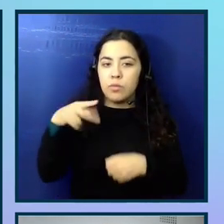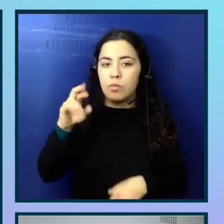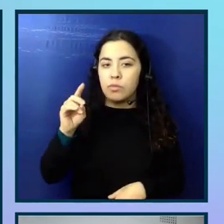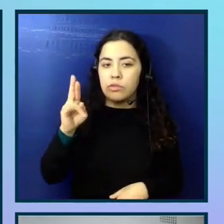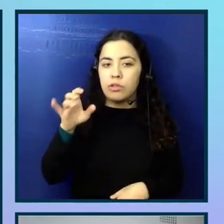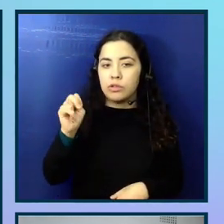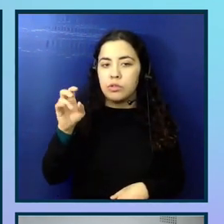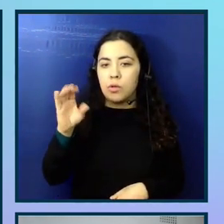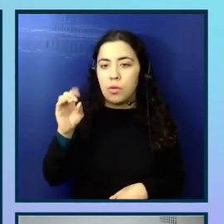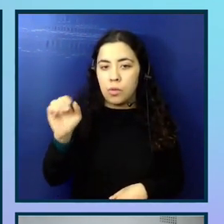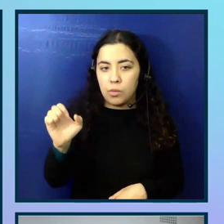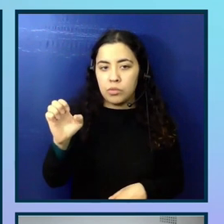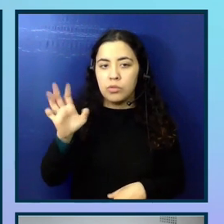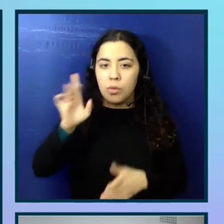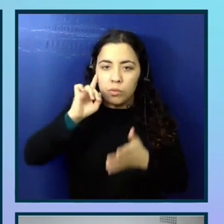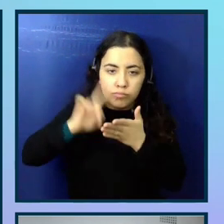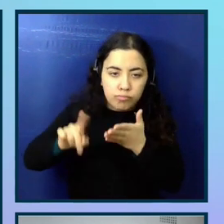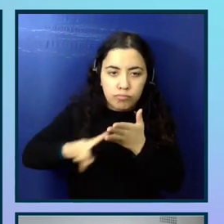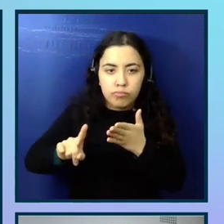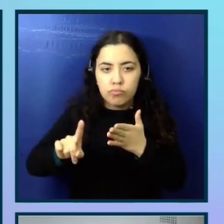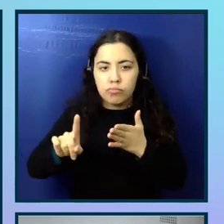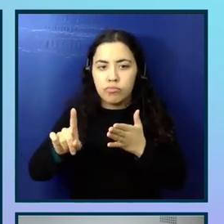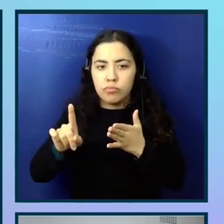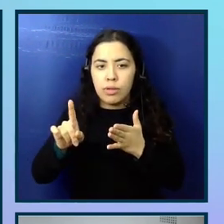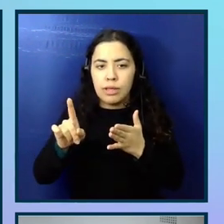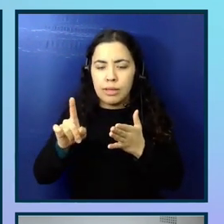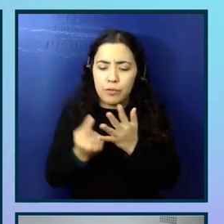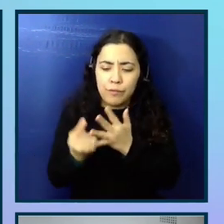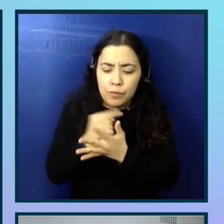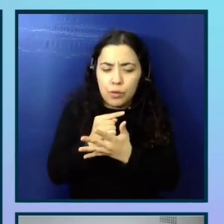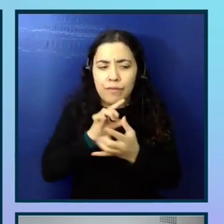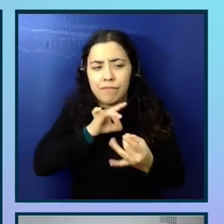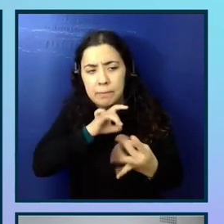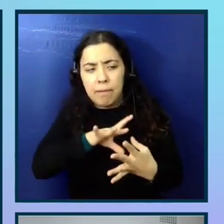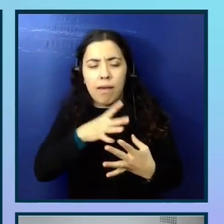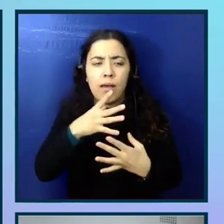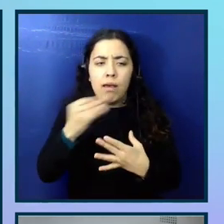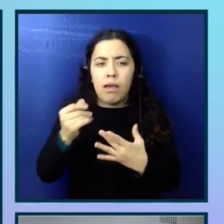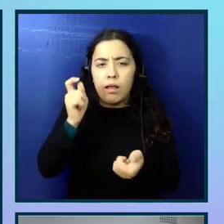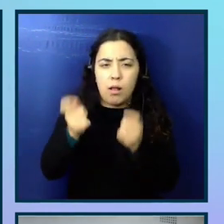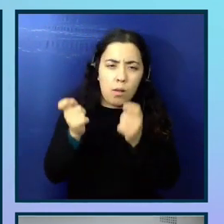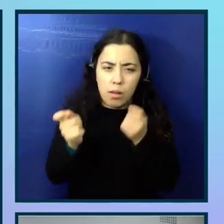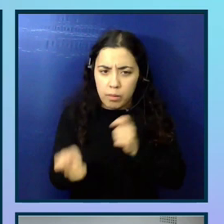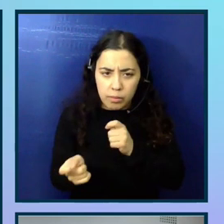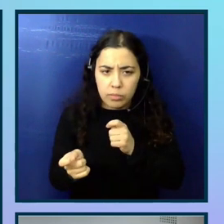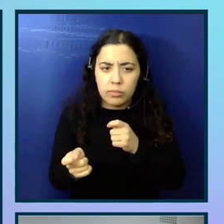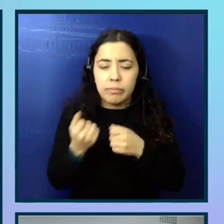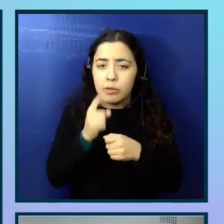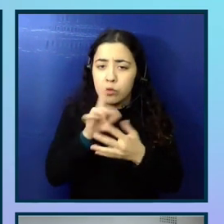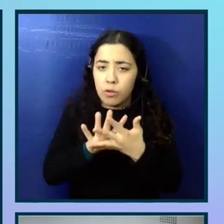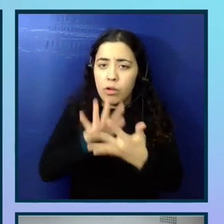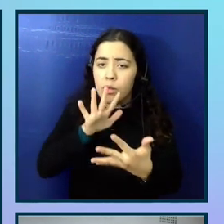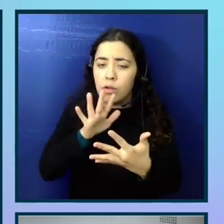to ensure that the work is robust. But you can also research things such as colour contrast again,